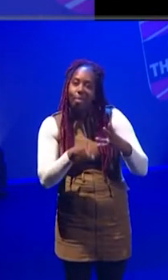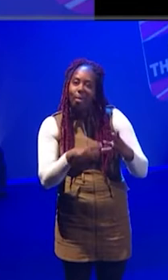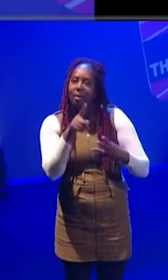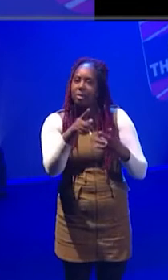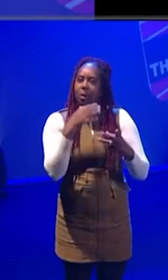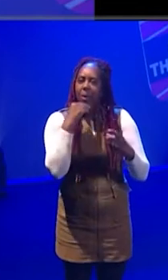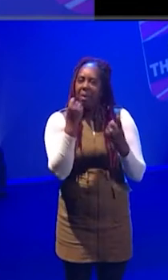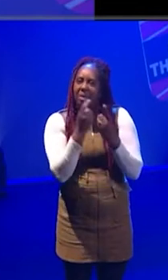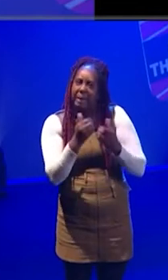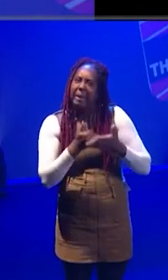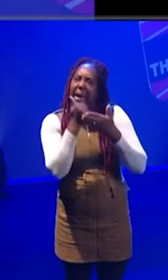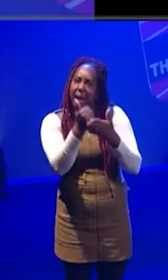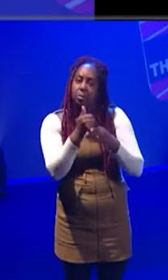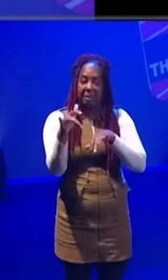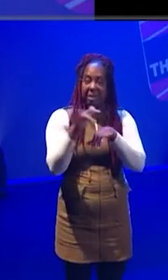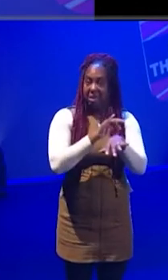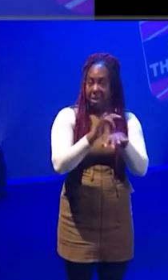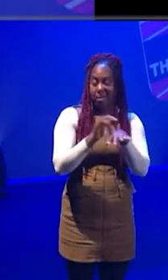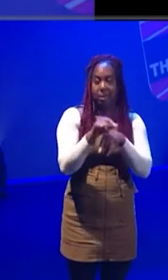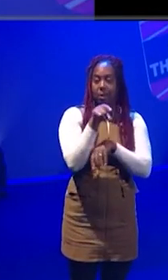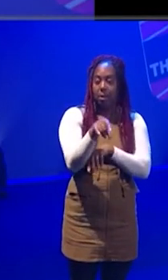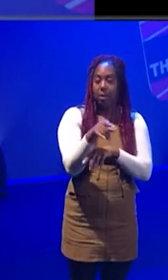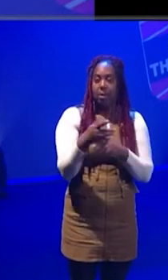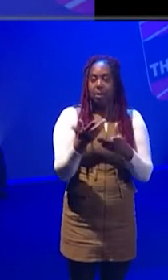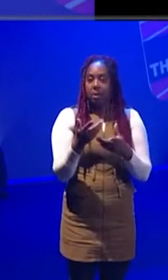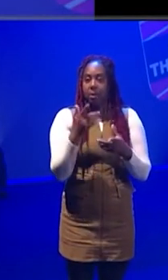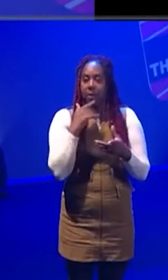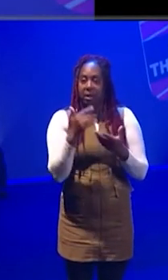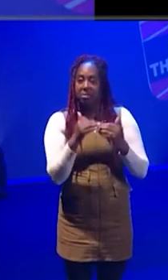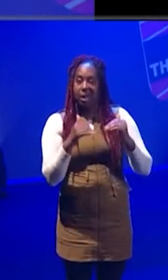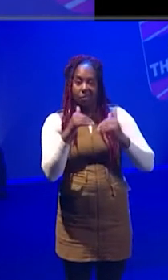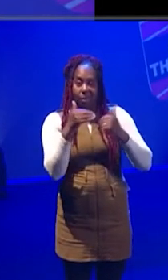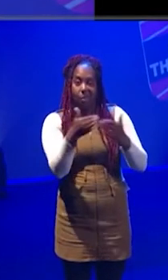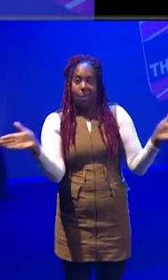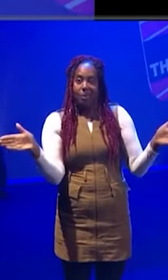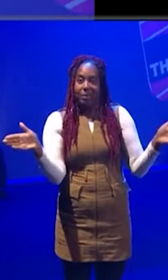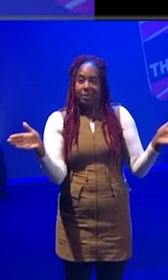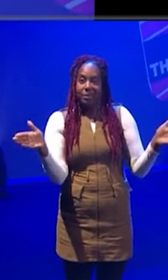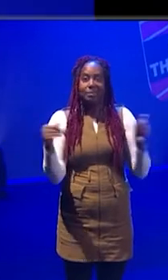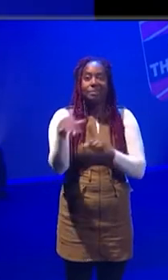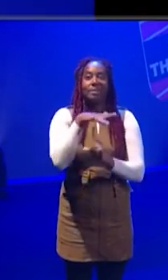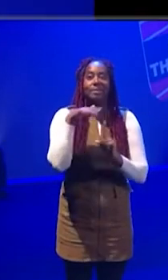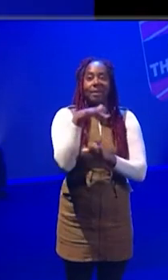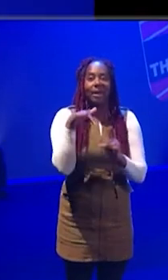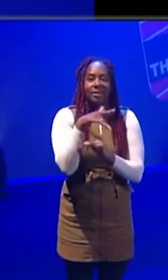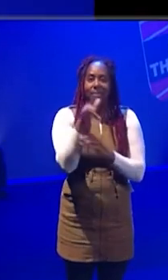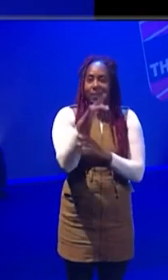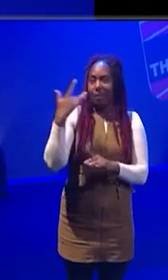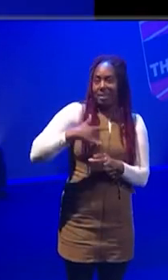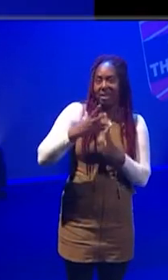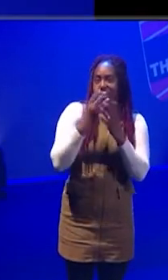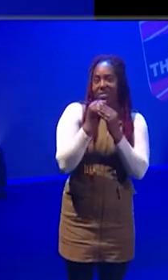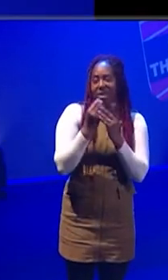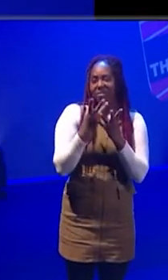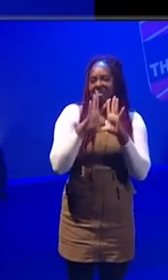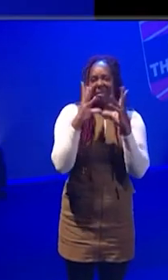whatever kind of thing that helps. Obviously, theatre is quite a relatively liberal and open kind of, you know, society and stuff. But we still live within everything else.